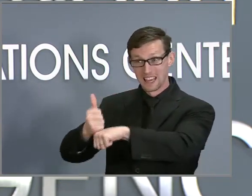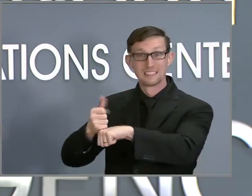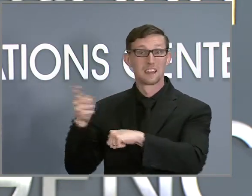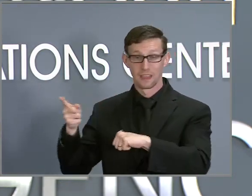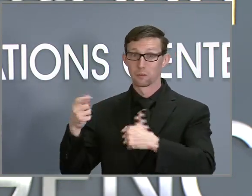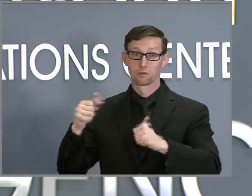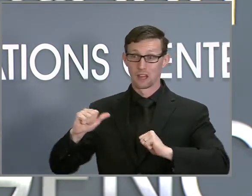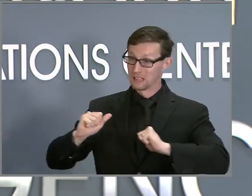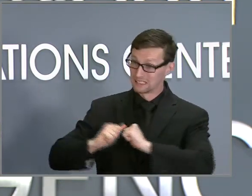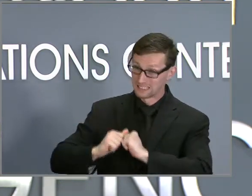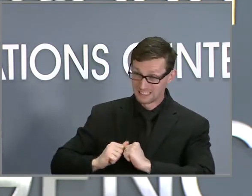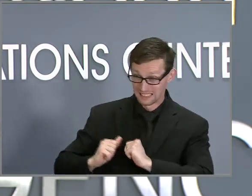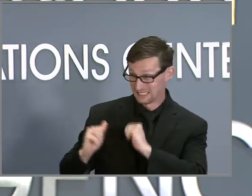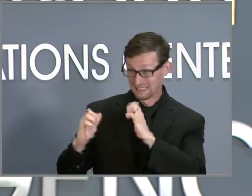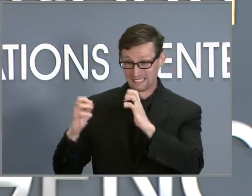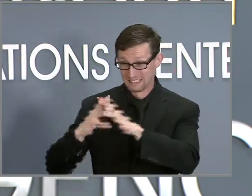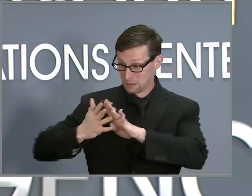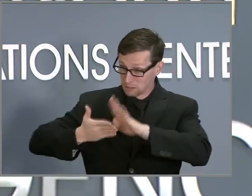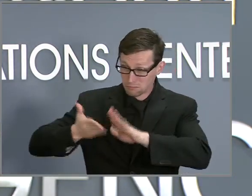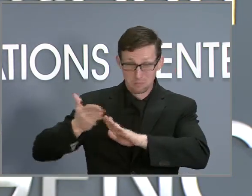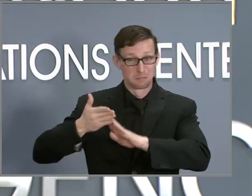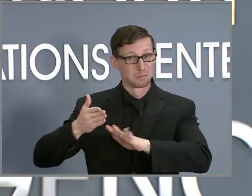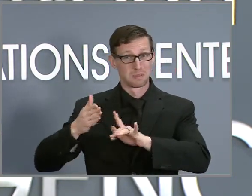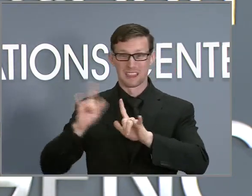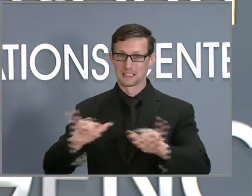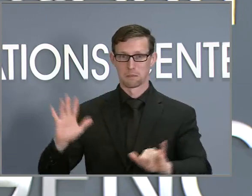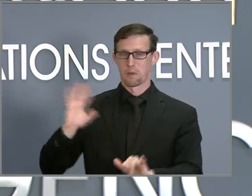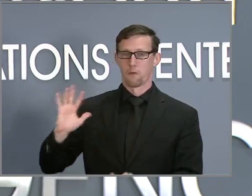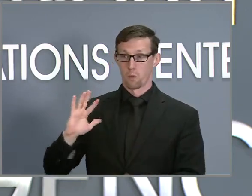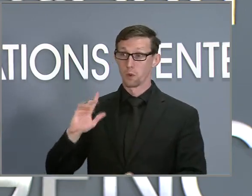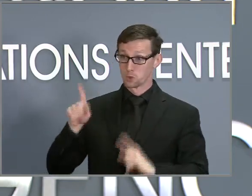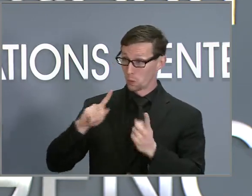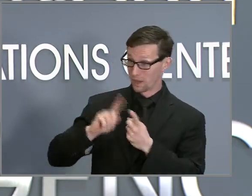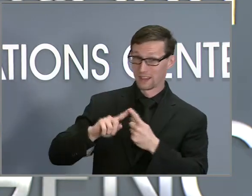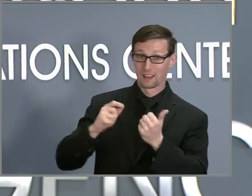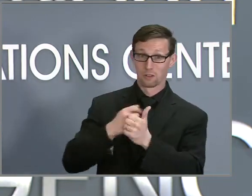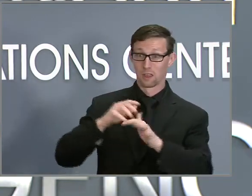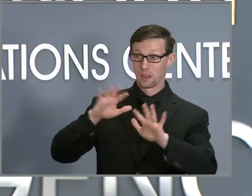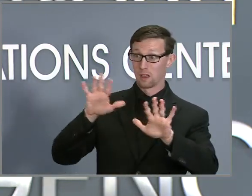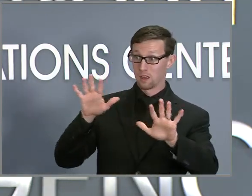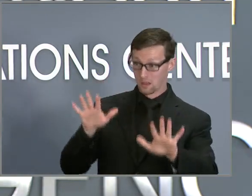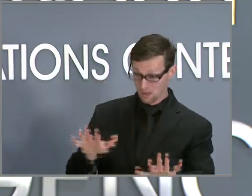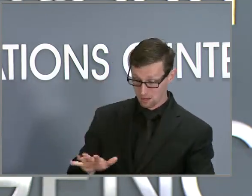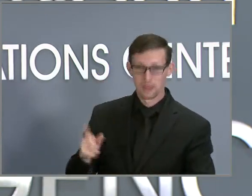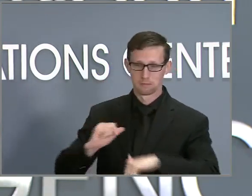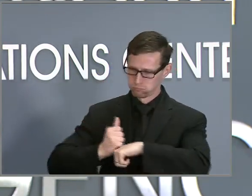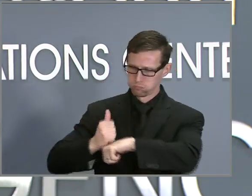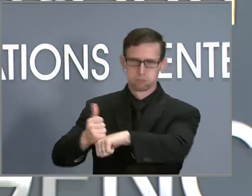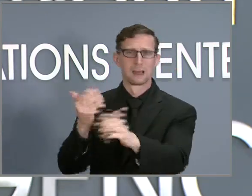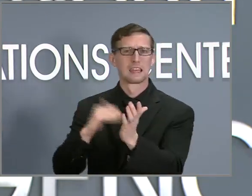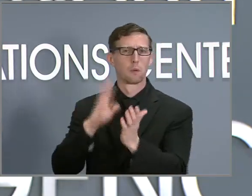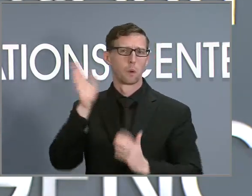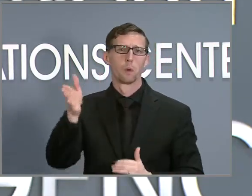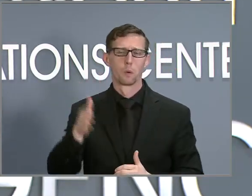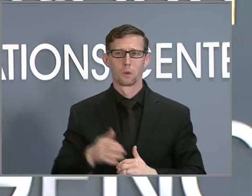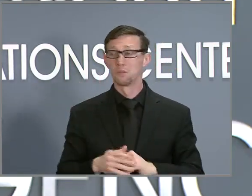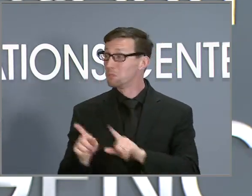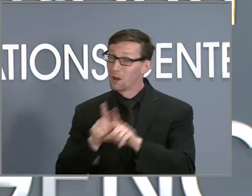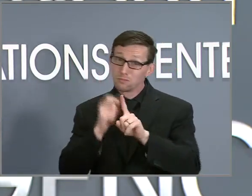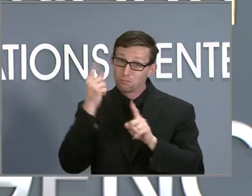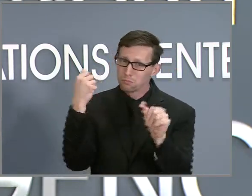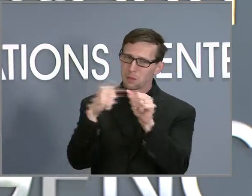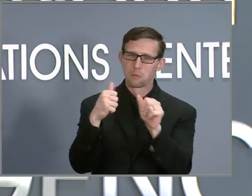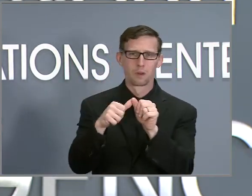they were at before. And as soon as the weather allows that, they'll be moving through to that. So I think what's also important to remember is that there are a lot of different options for testing.